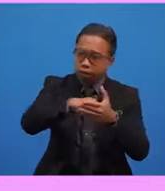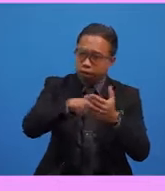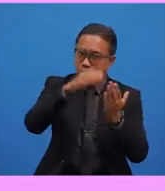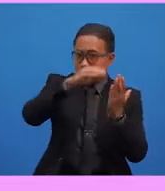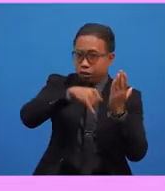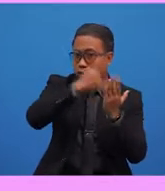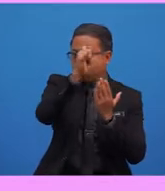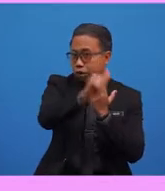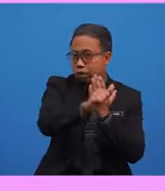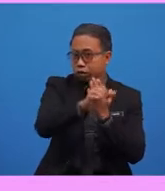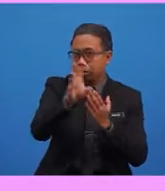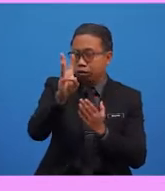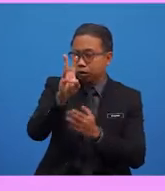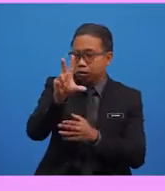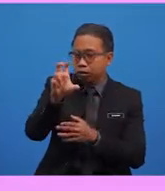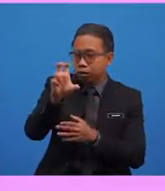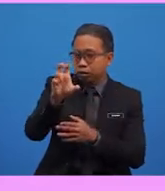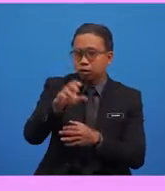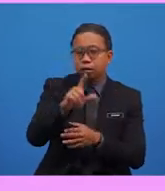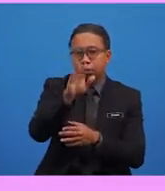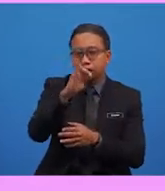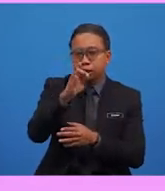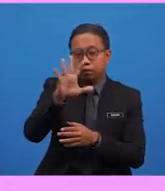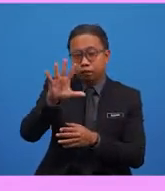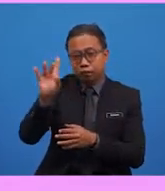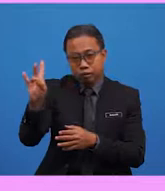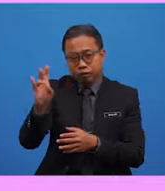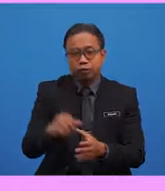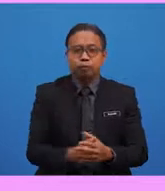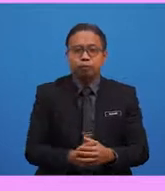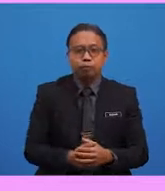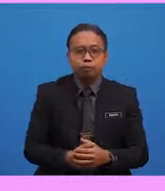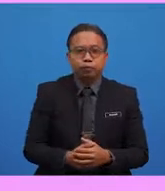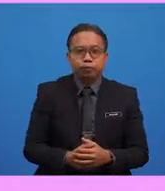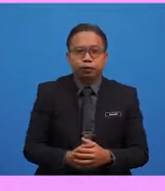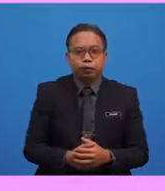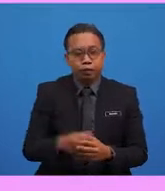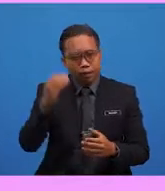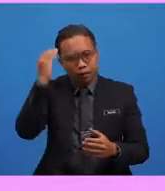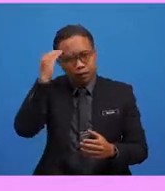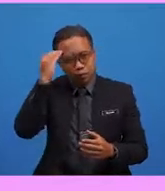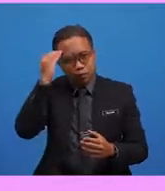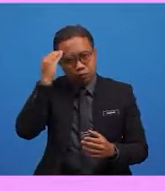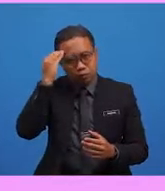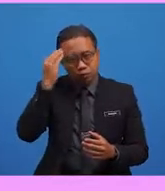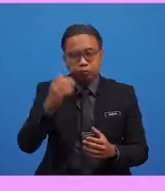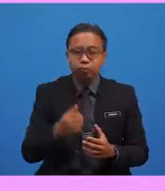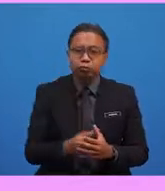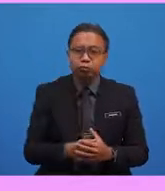.30am, 1957. By midday, we were really feeling the heat. In January,